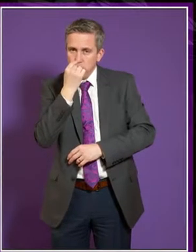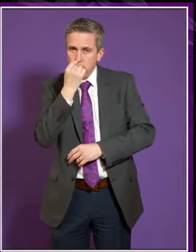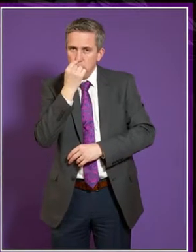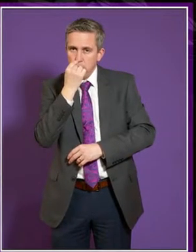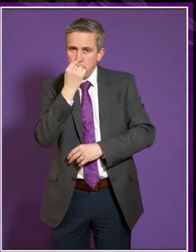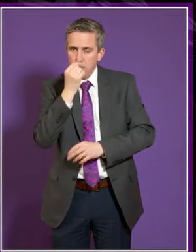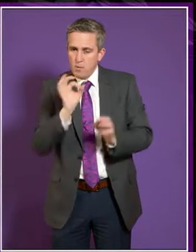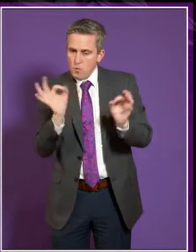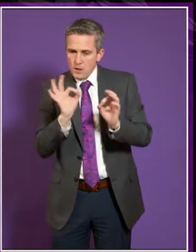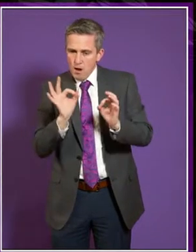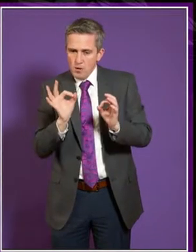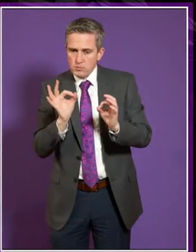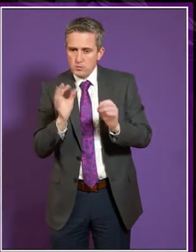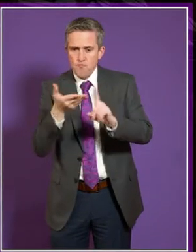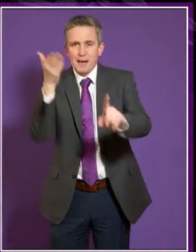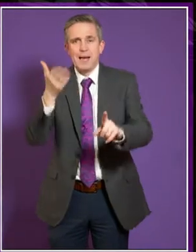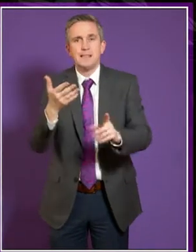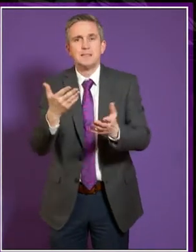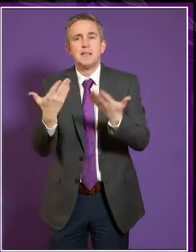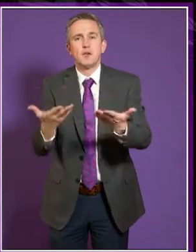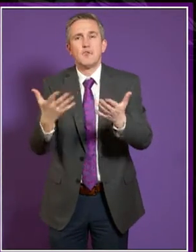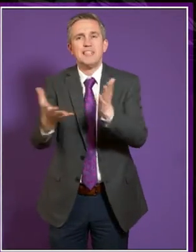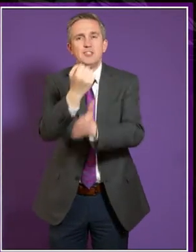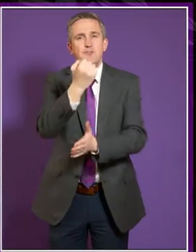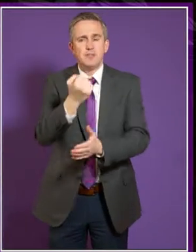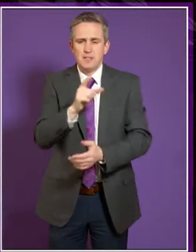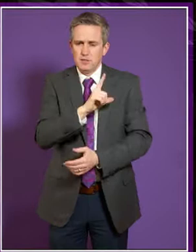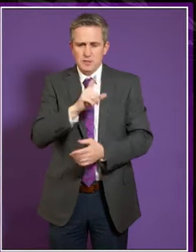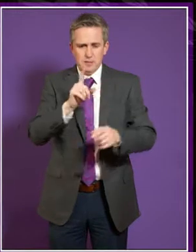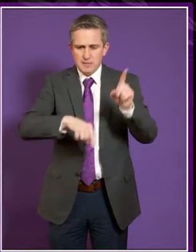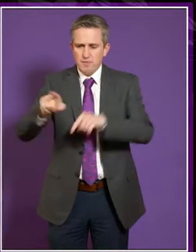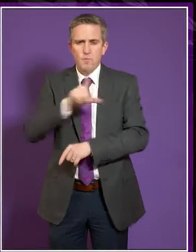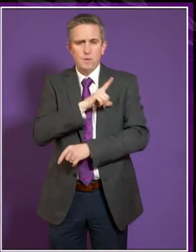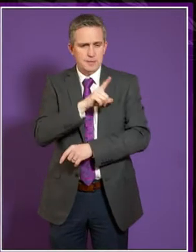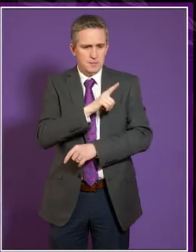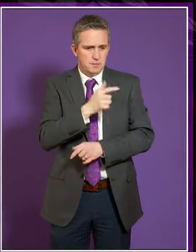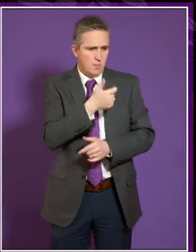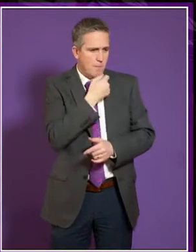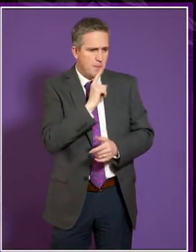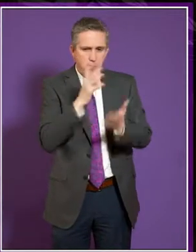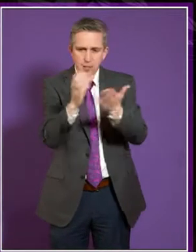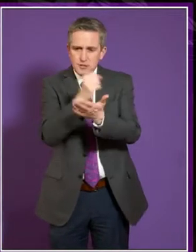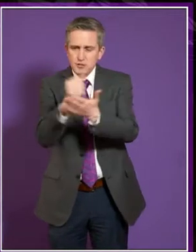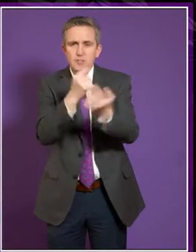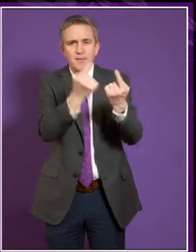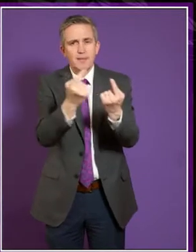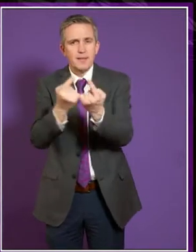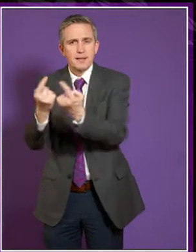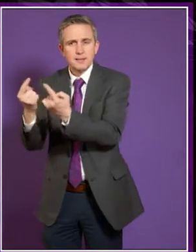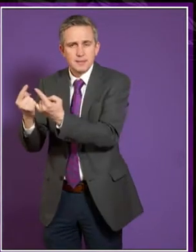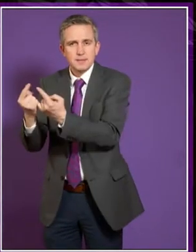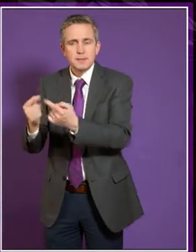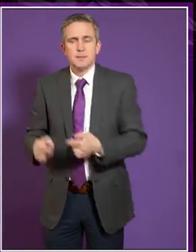levels of achievement because there are lots of reasons why people have different current levels of achievement. I think